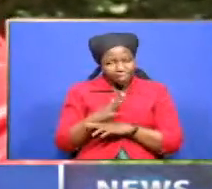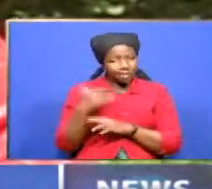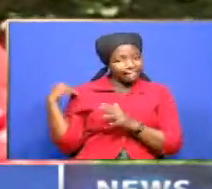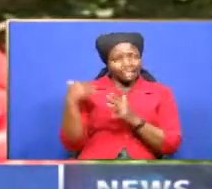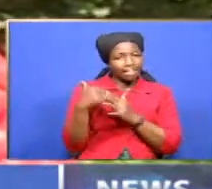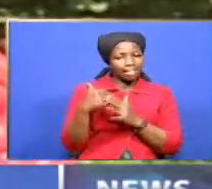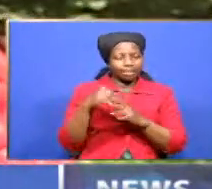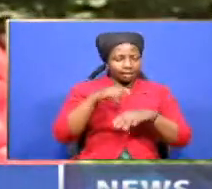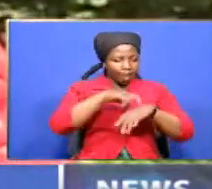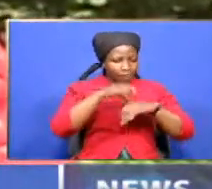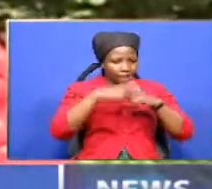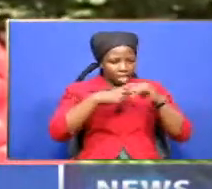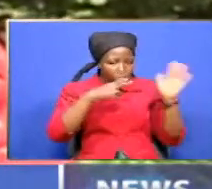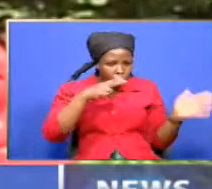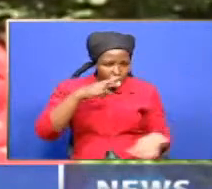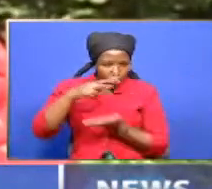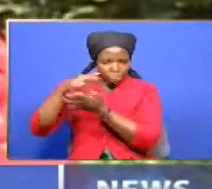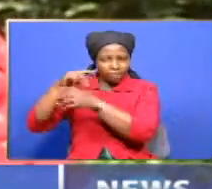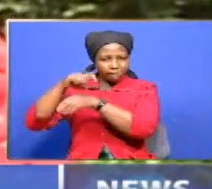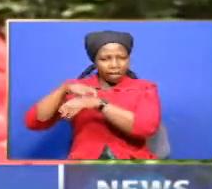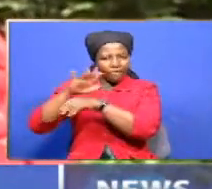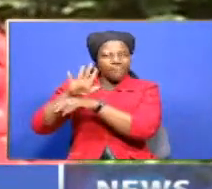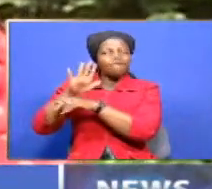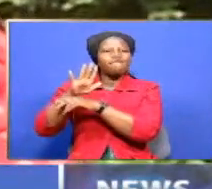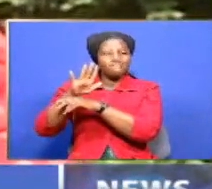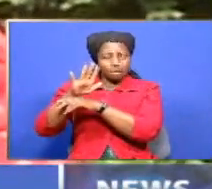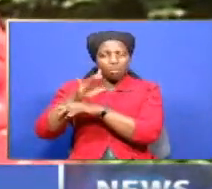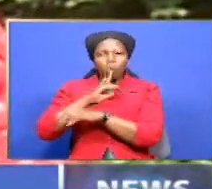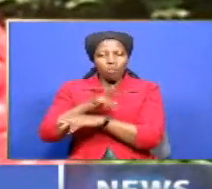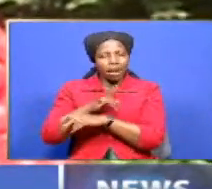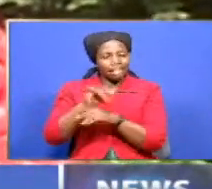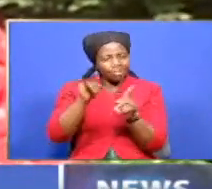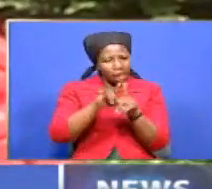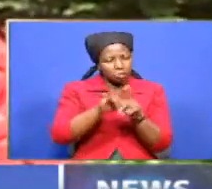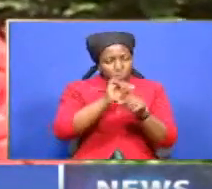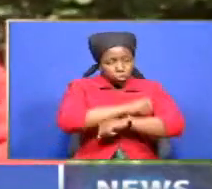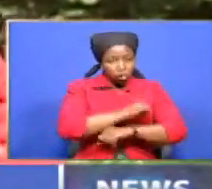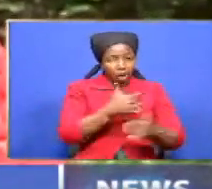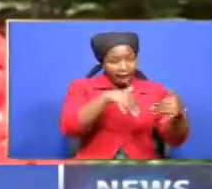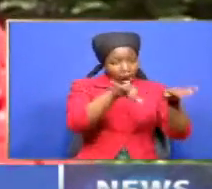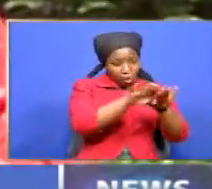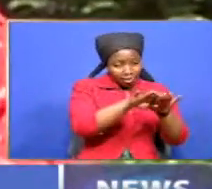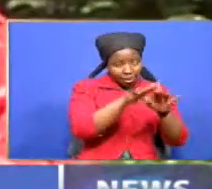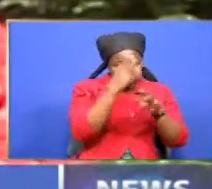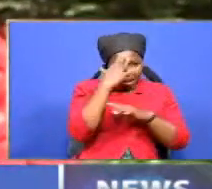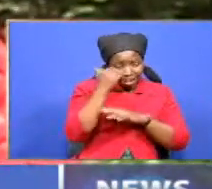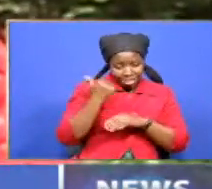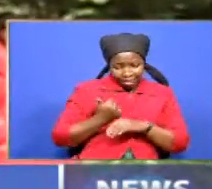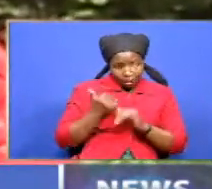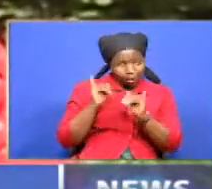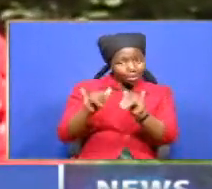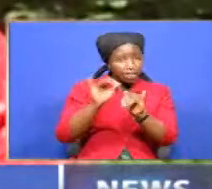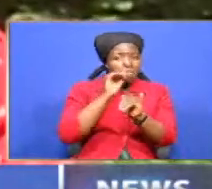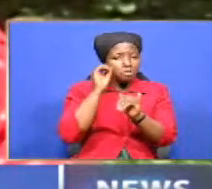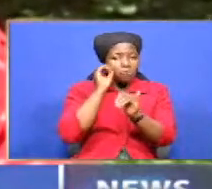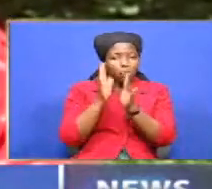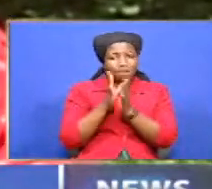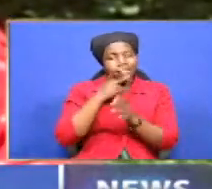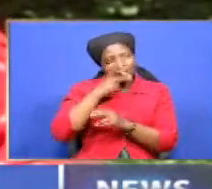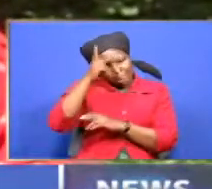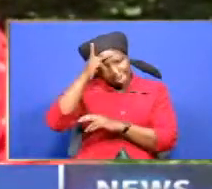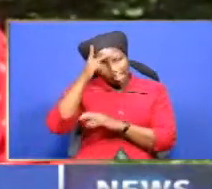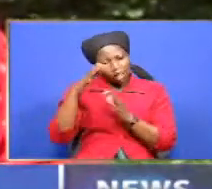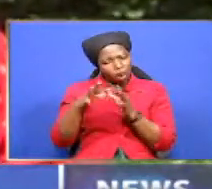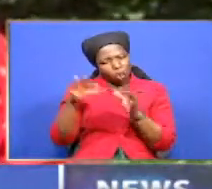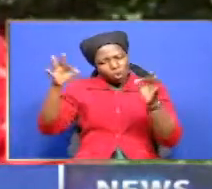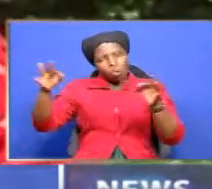curfew and the schools shut down This is because the girls are at home with their parents for long